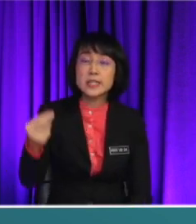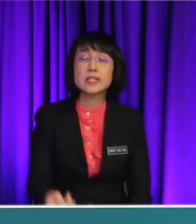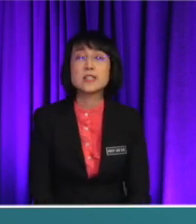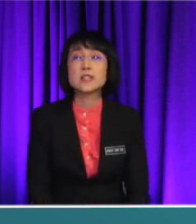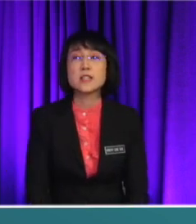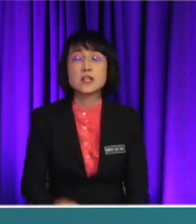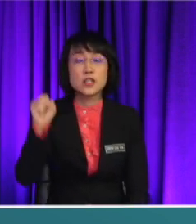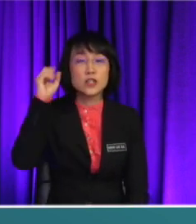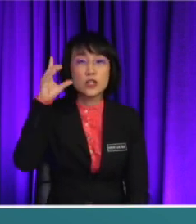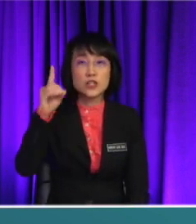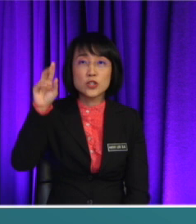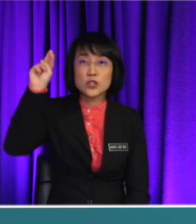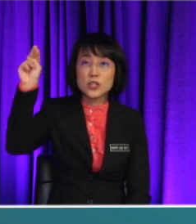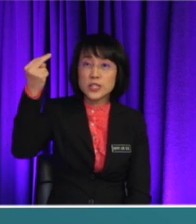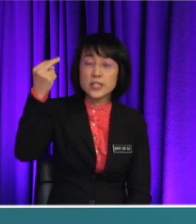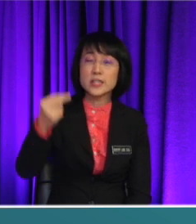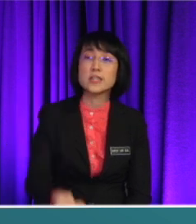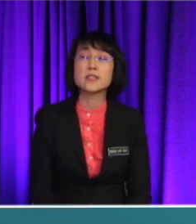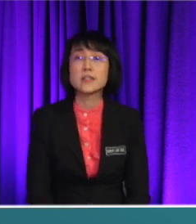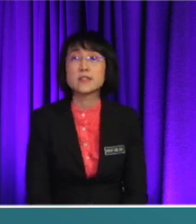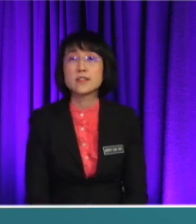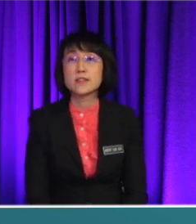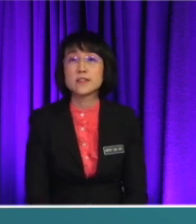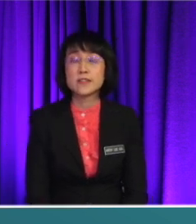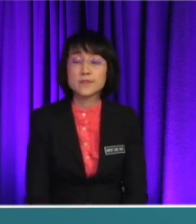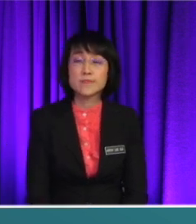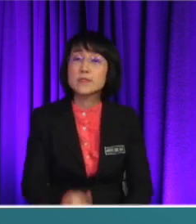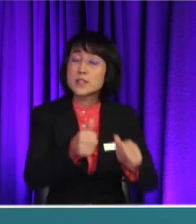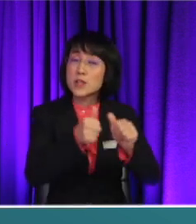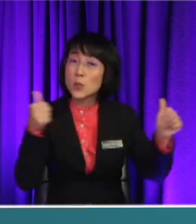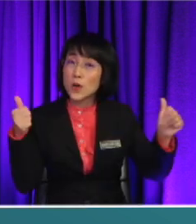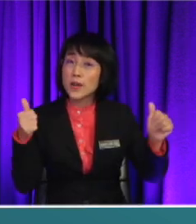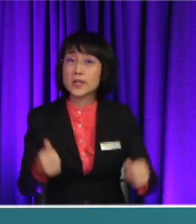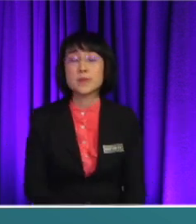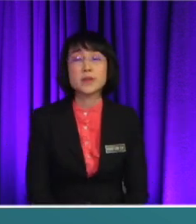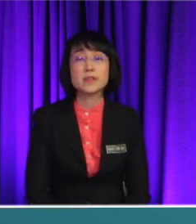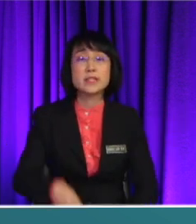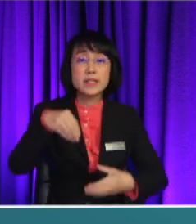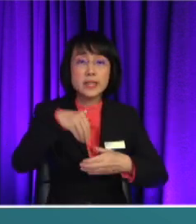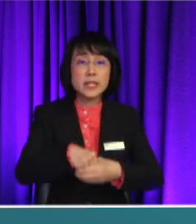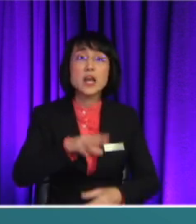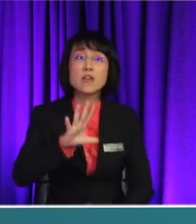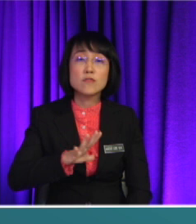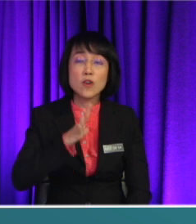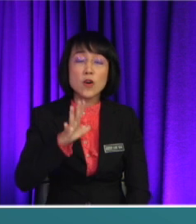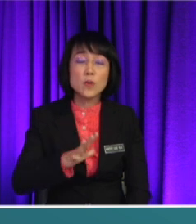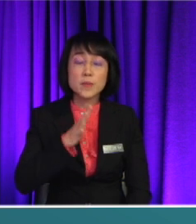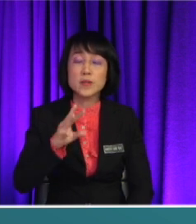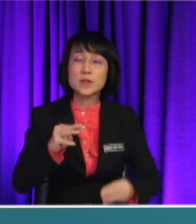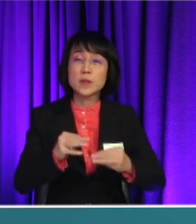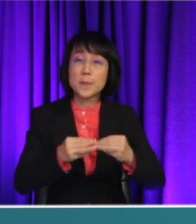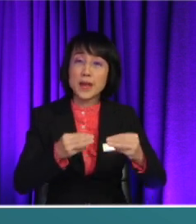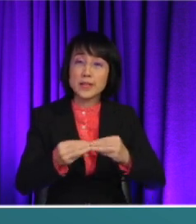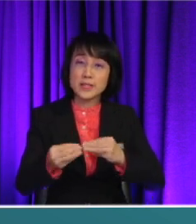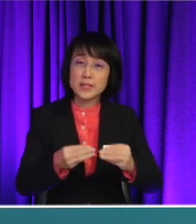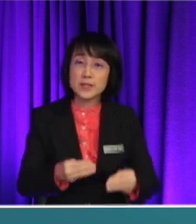like in the spoken language Like gonna, like that So we should avoid that because we are in a formal matter Right, are talking about a serious